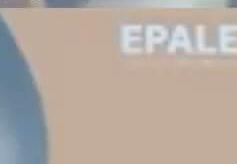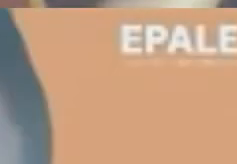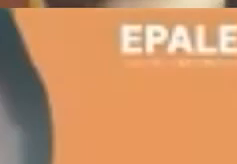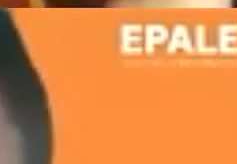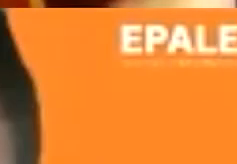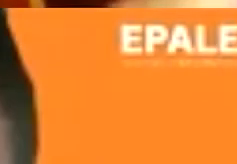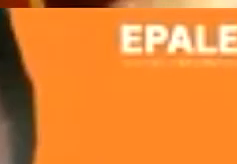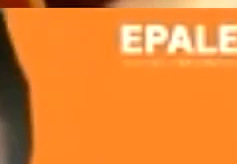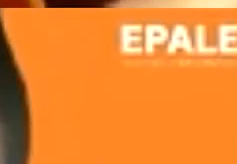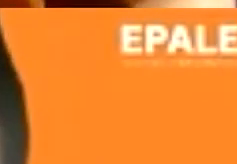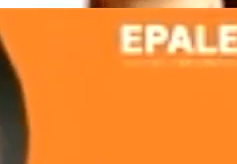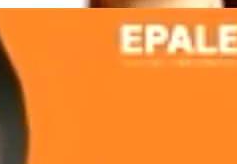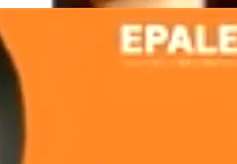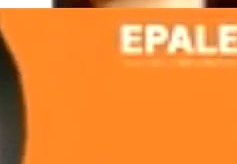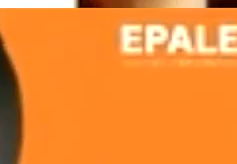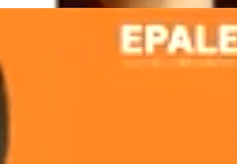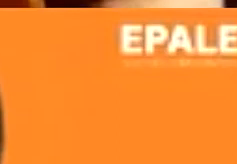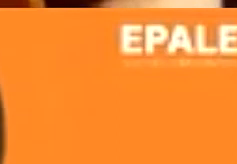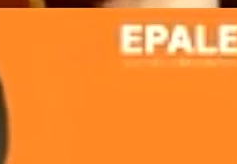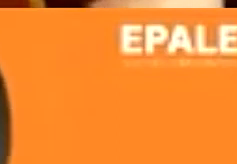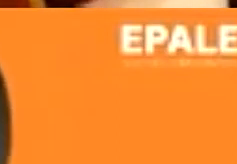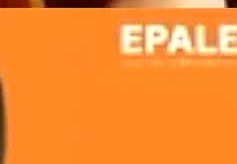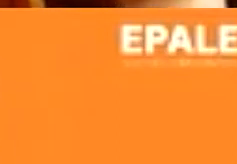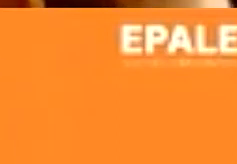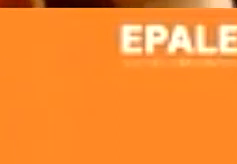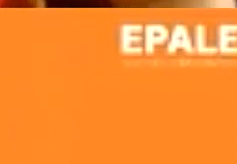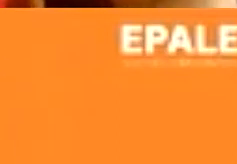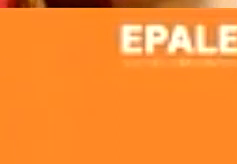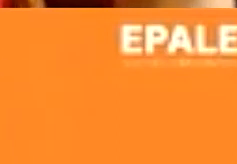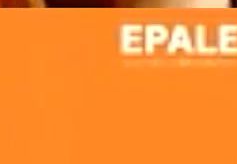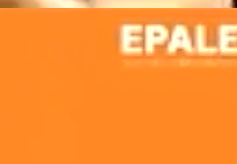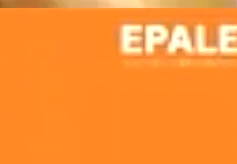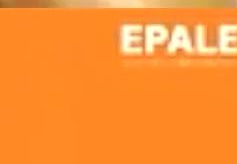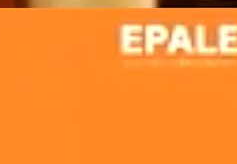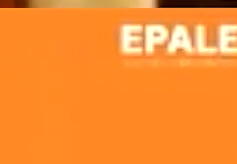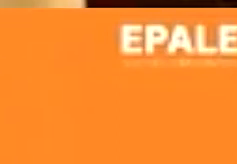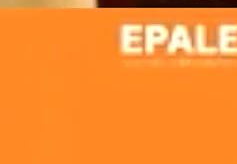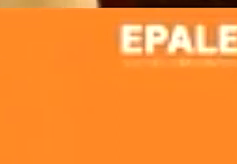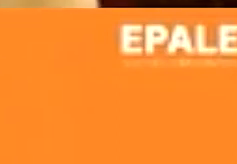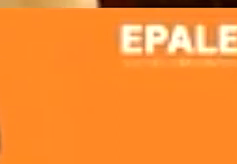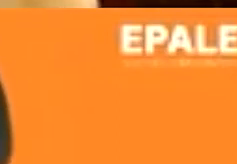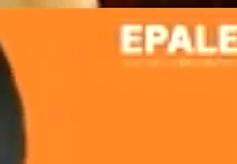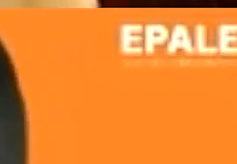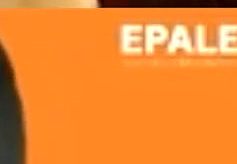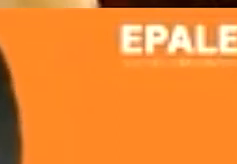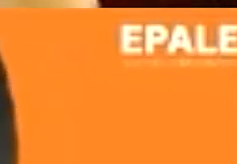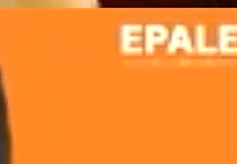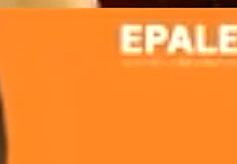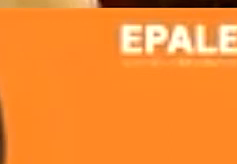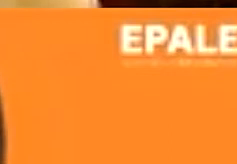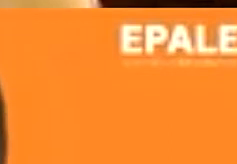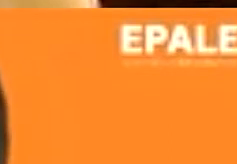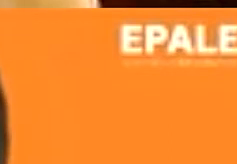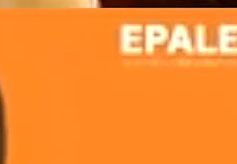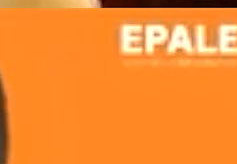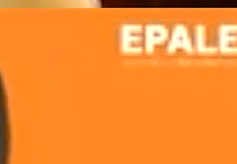Thank you very much, Zvonka, and thanks to the Slovenian Institute for Adult Education